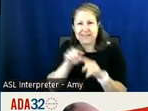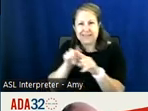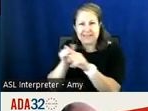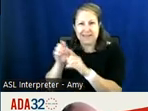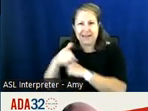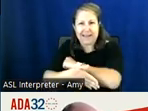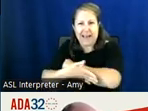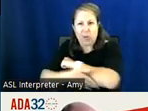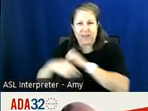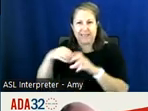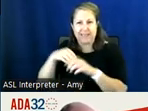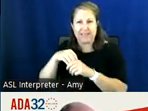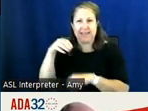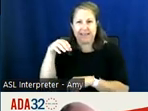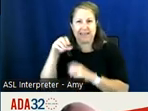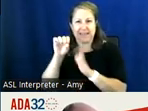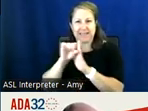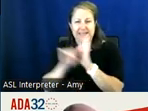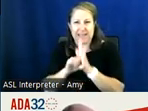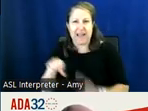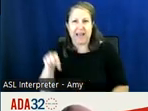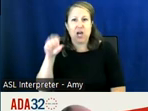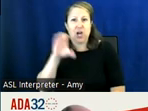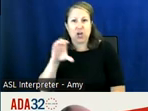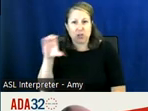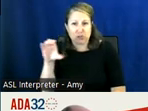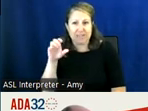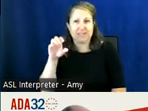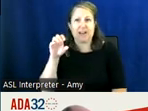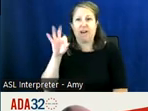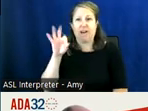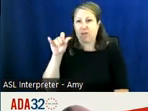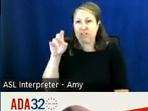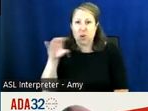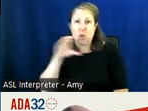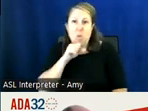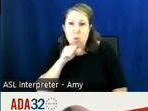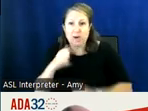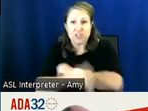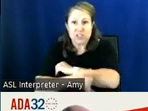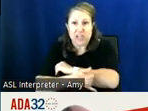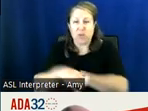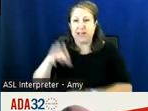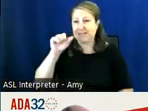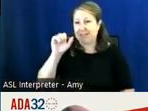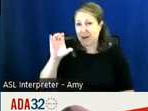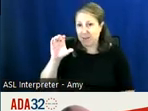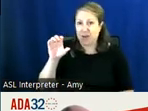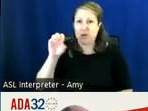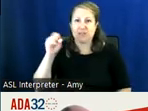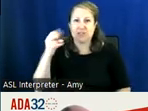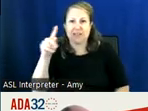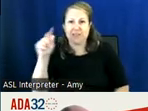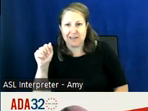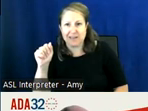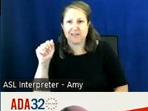counties include um contra costa fresno orange county riverside sacramento san diego shasta and sonoma i'm sorry that